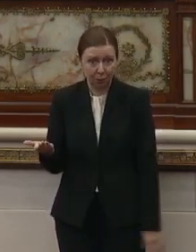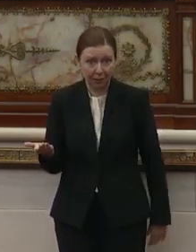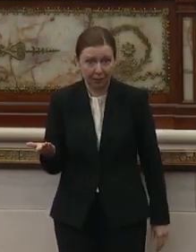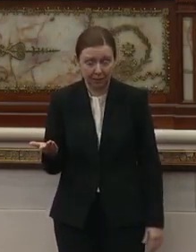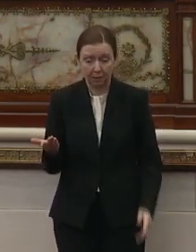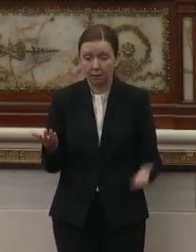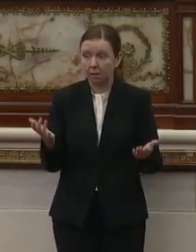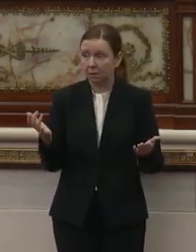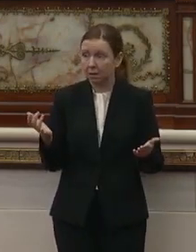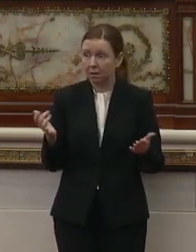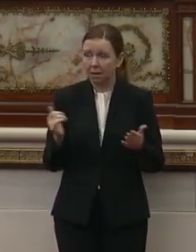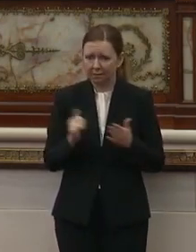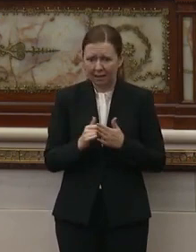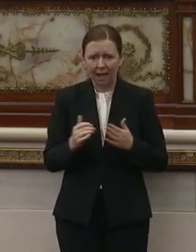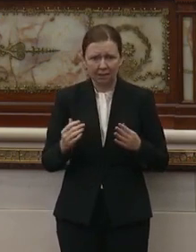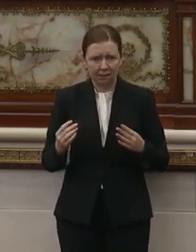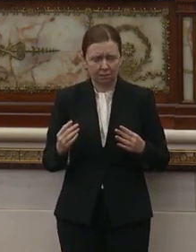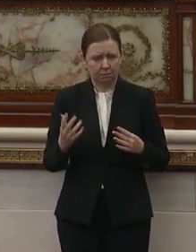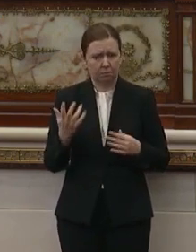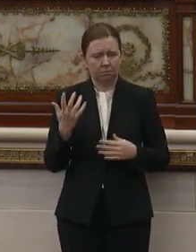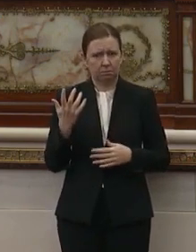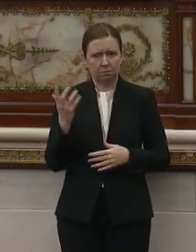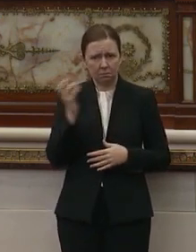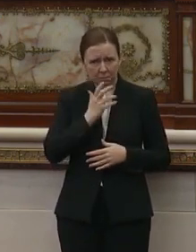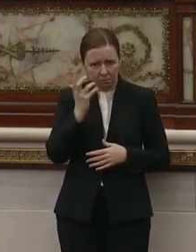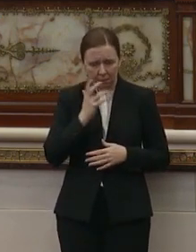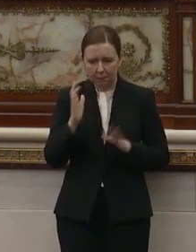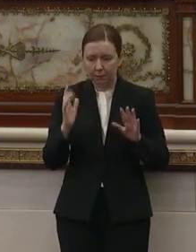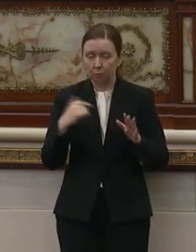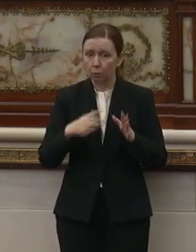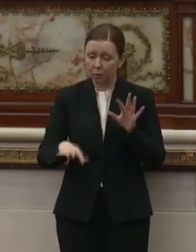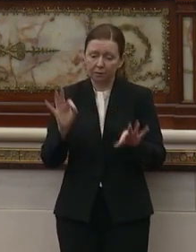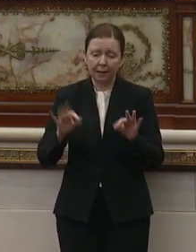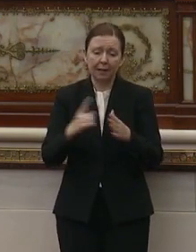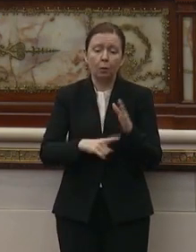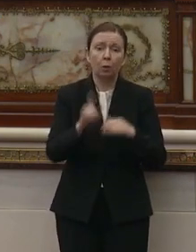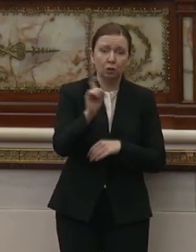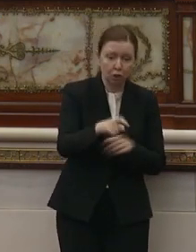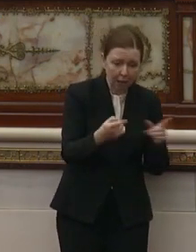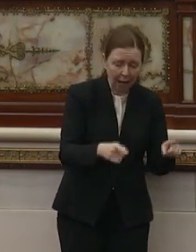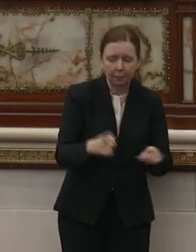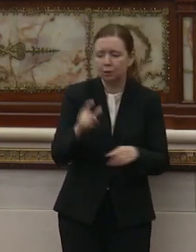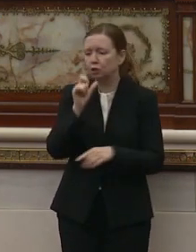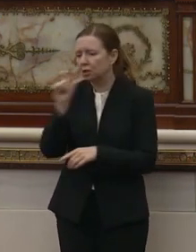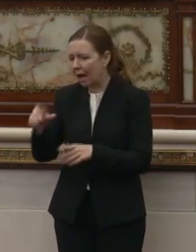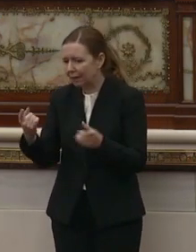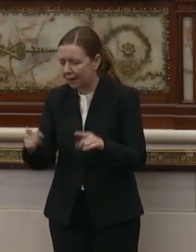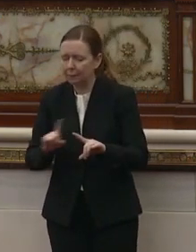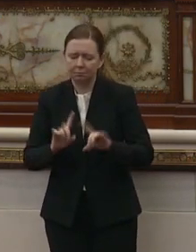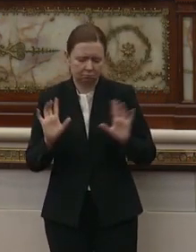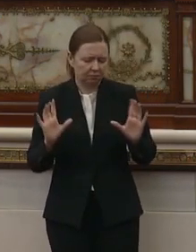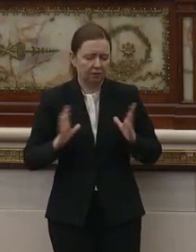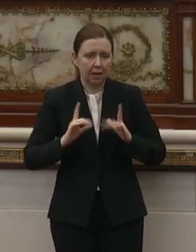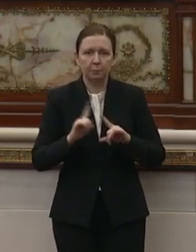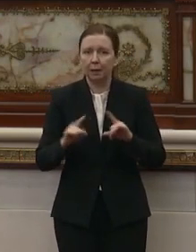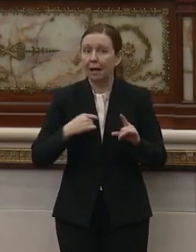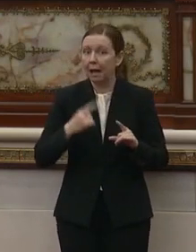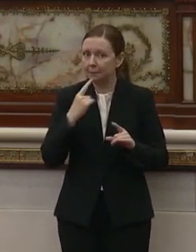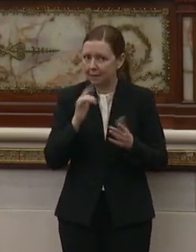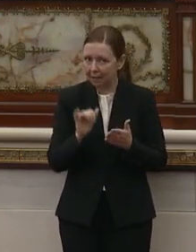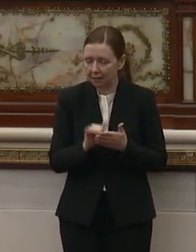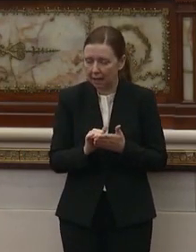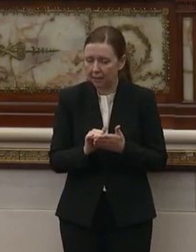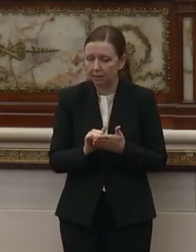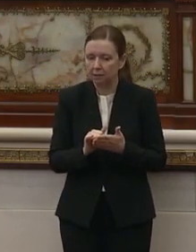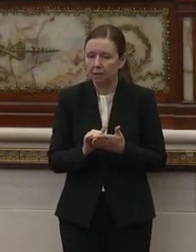That is a chilling effect. I'm not saying we're going to find out what should or should not have happened. But what I'm saying is